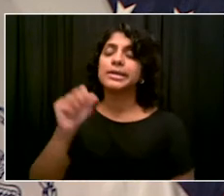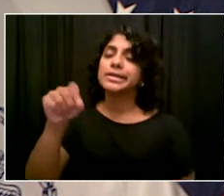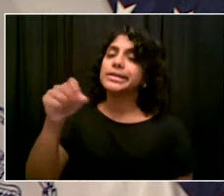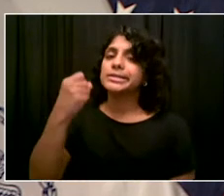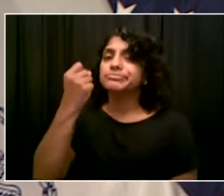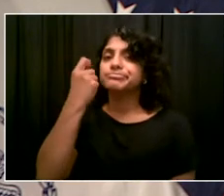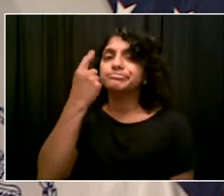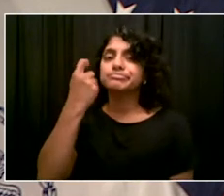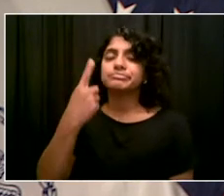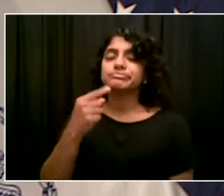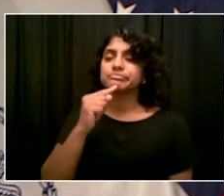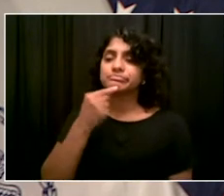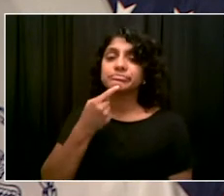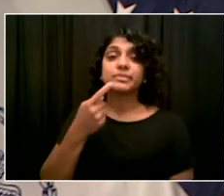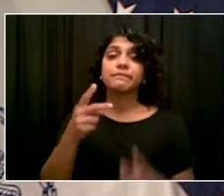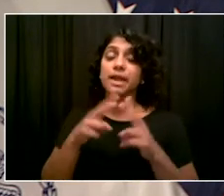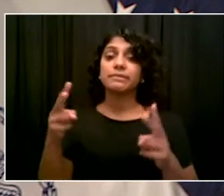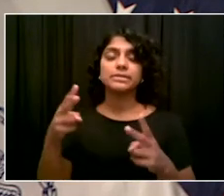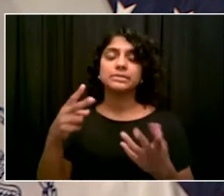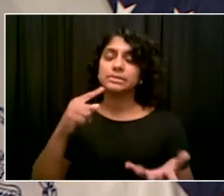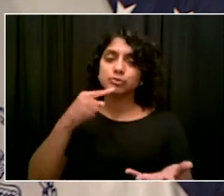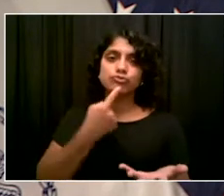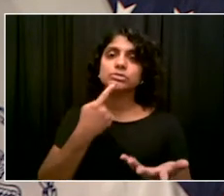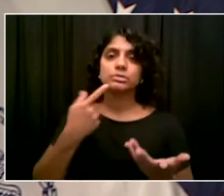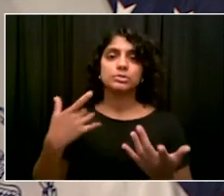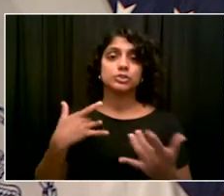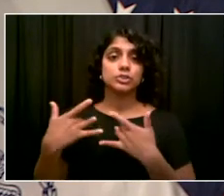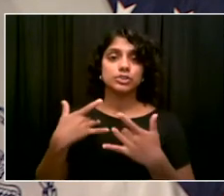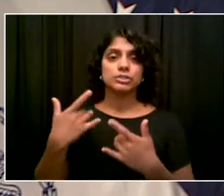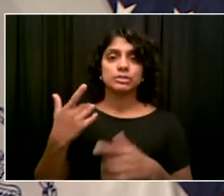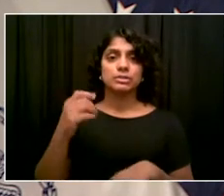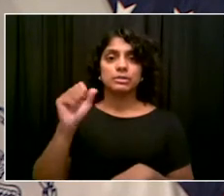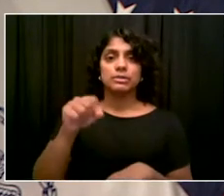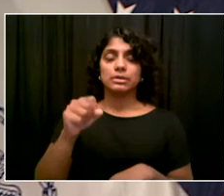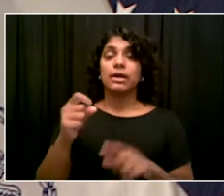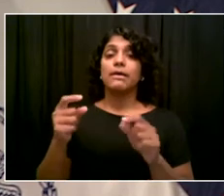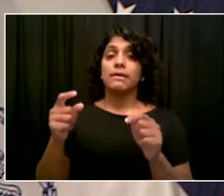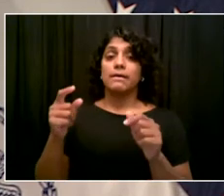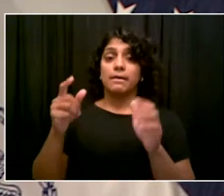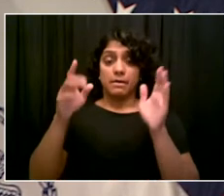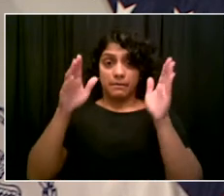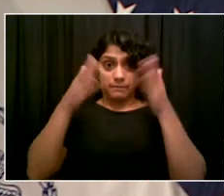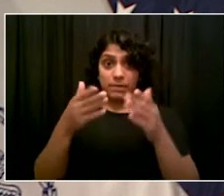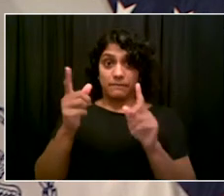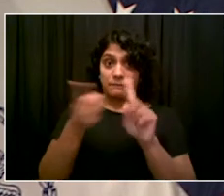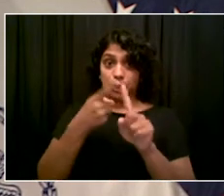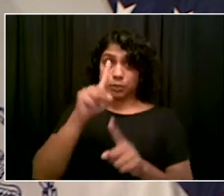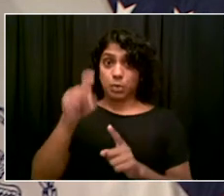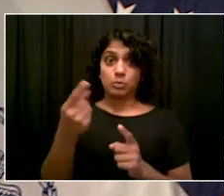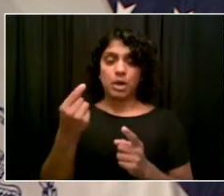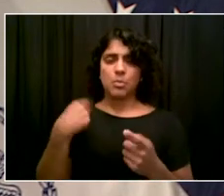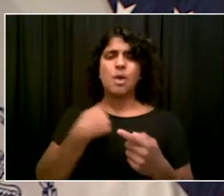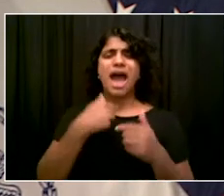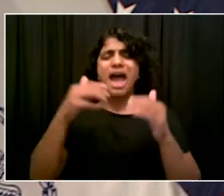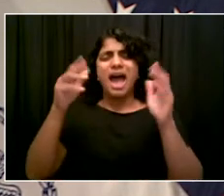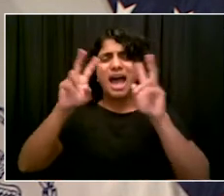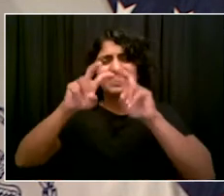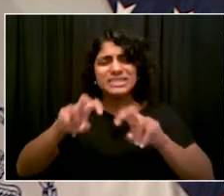We need to get the facts out on what happened here. It's horrible. It's an absolute tragedy. If,